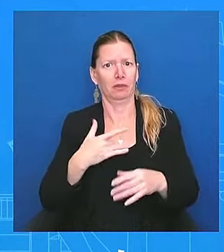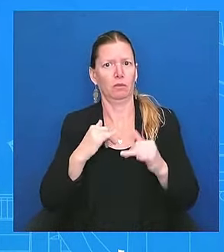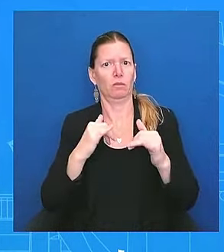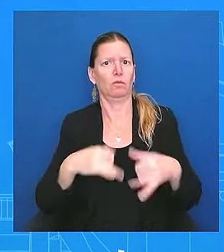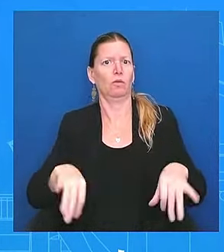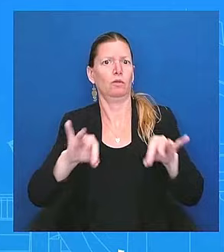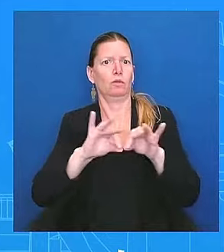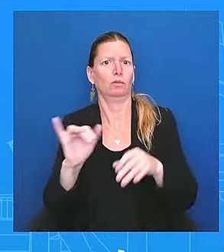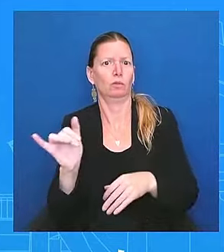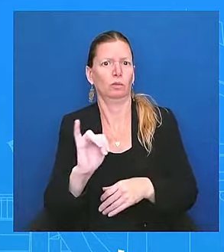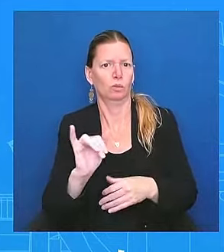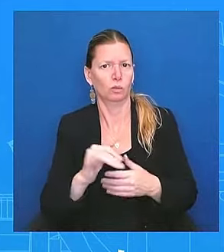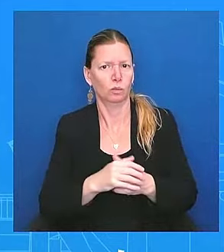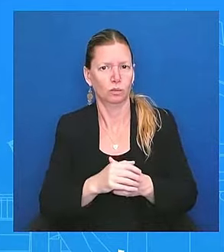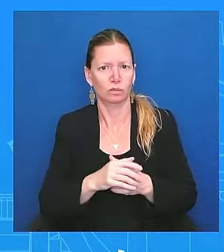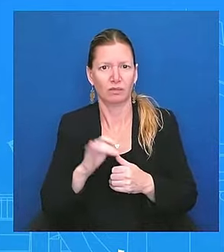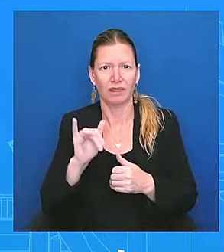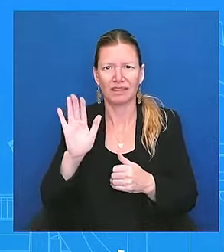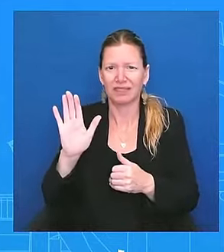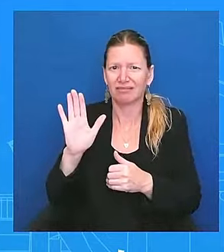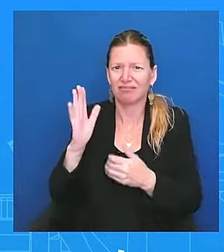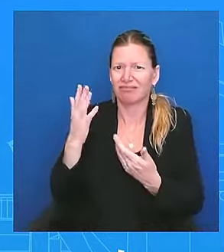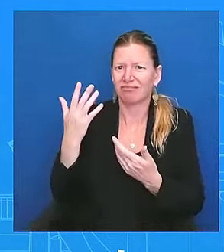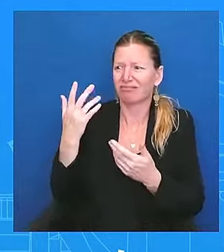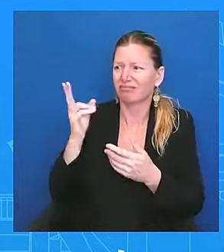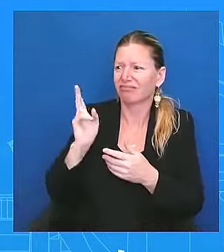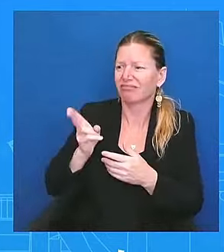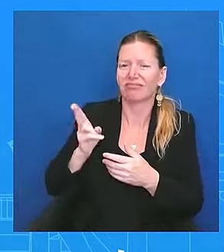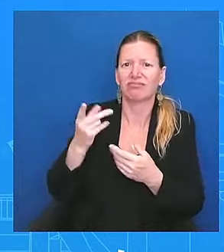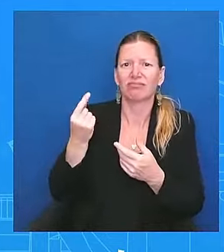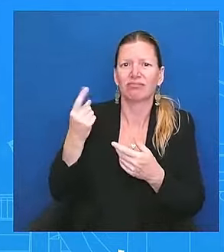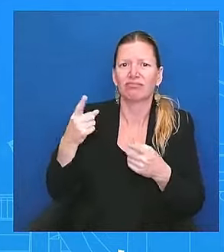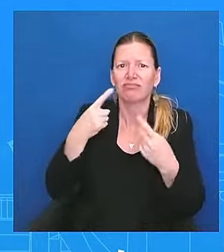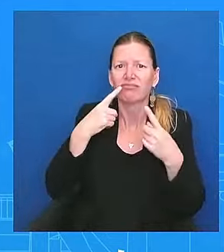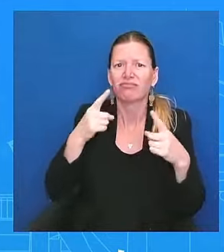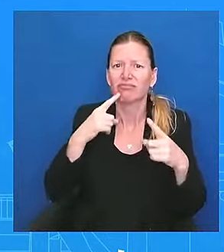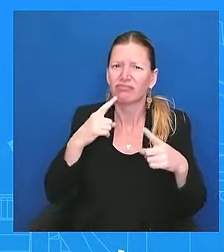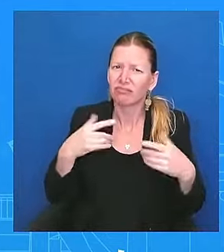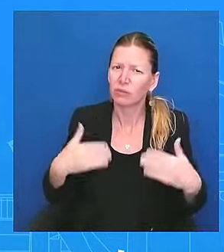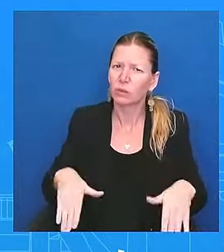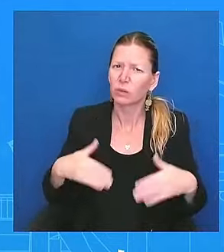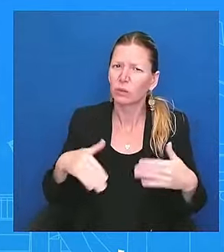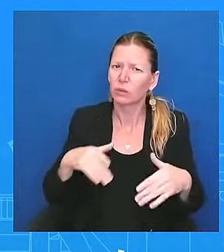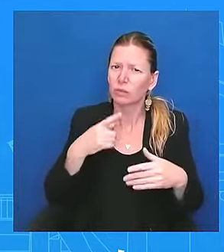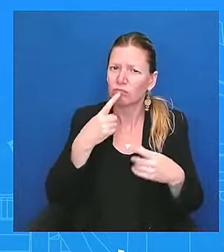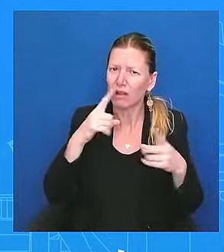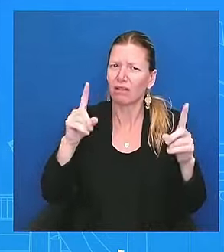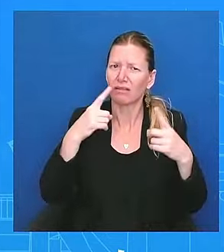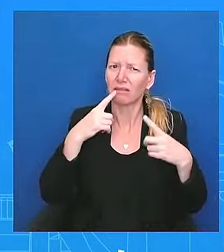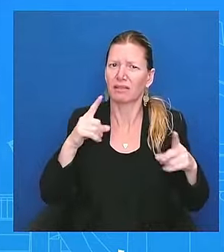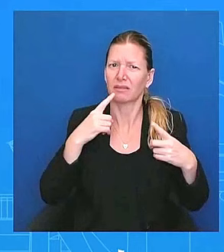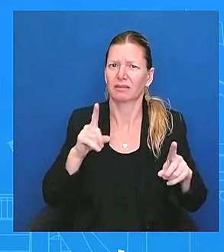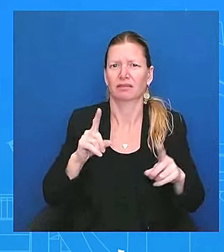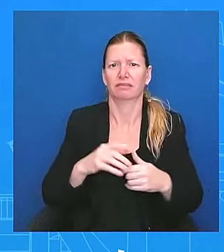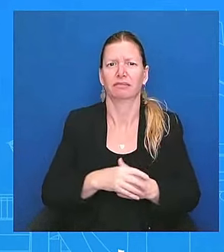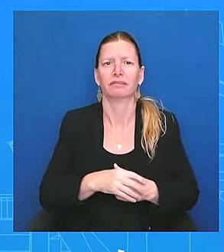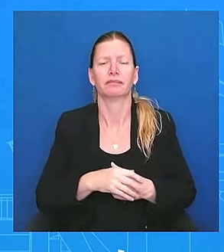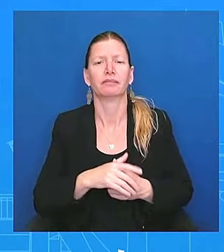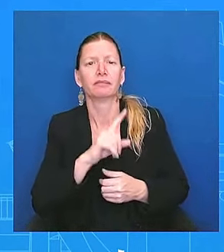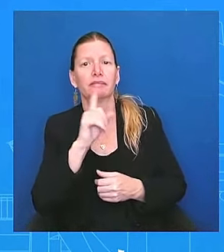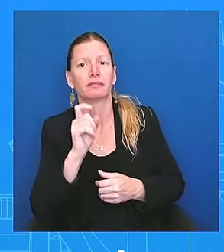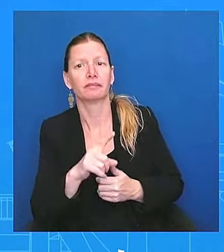to lay it on behalf of the American people. Is there anything, Karine, that would change his mind? Look, um,